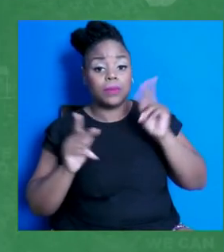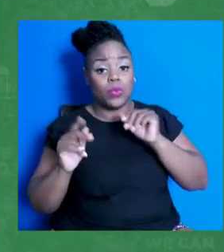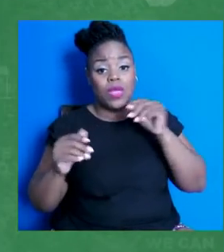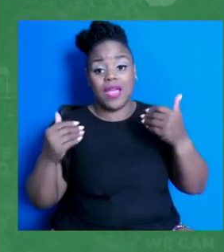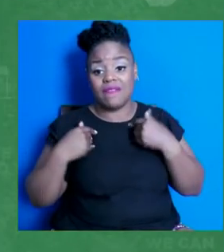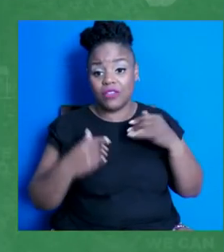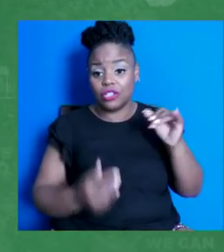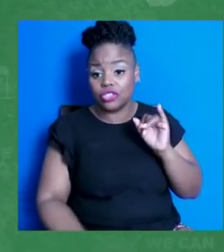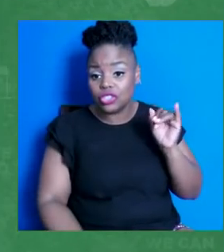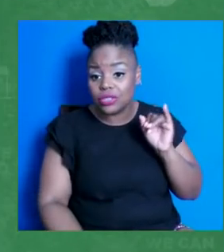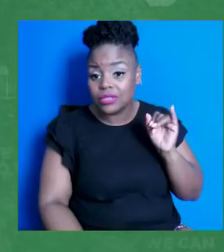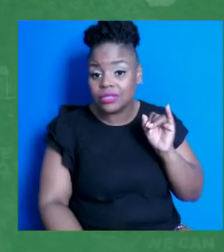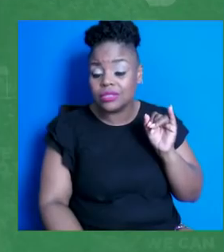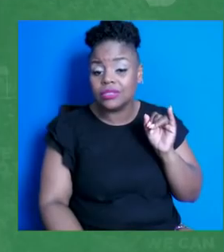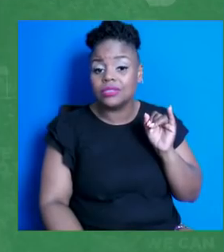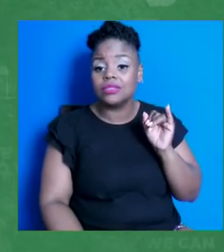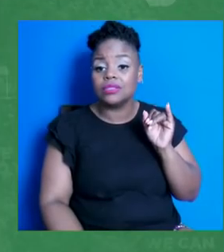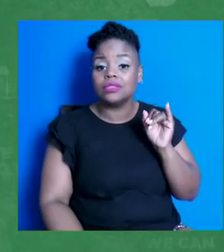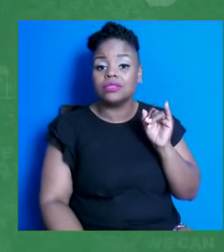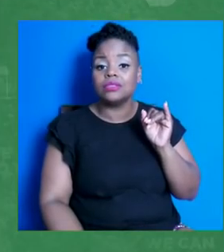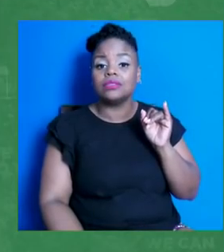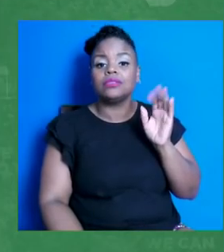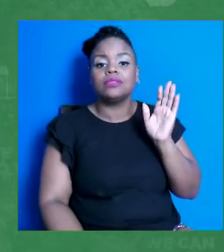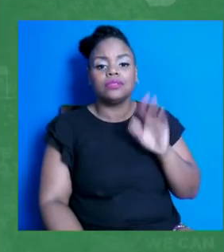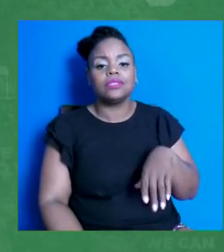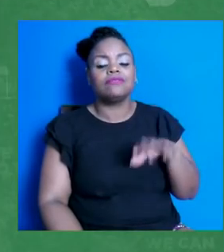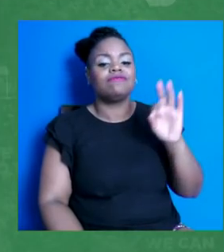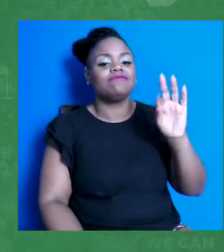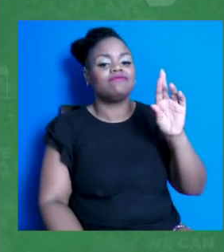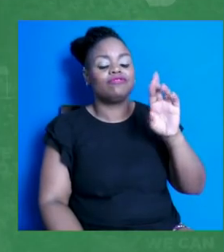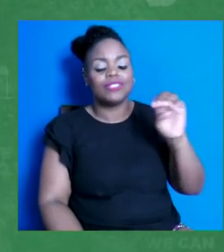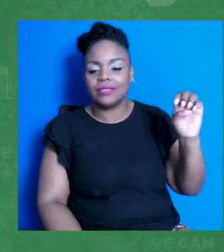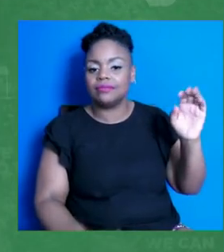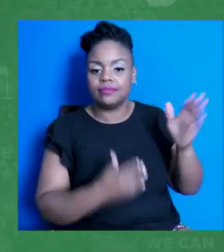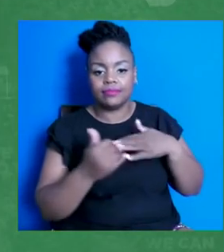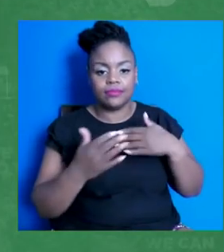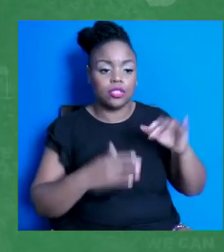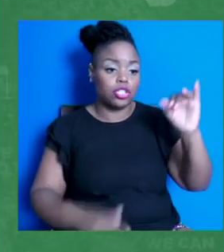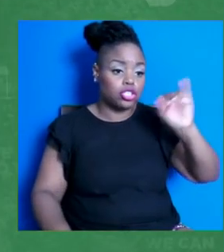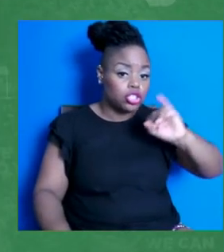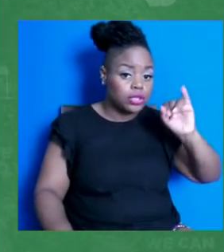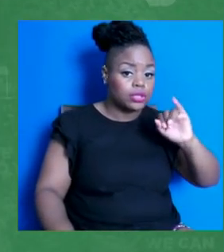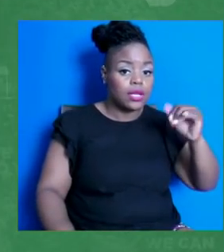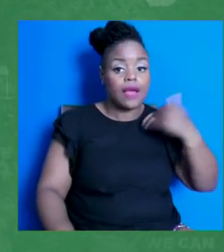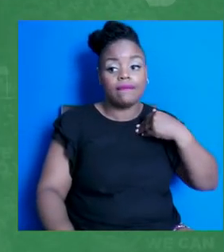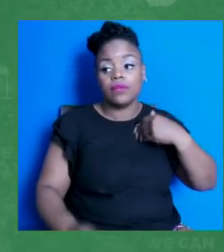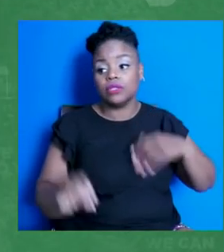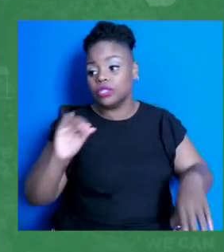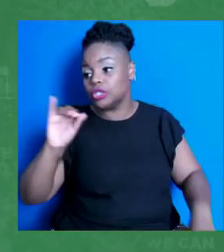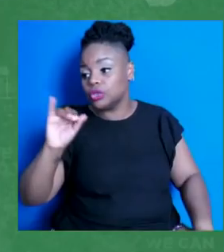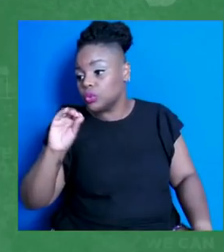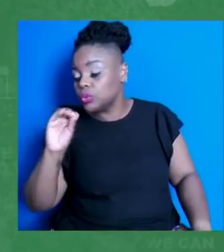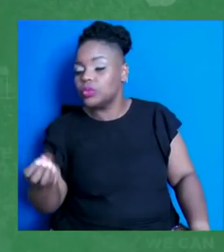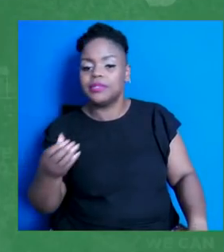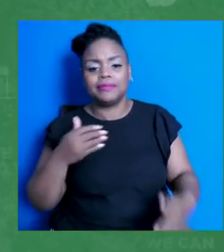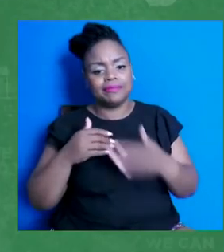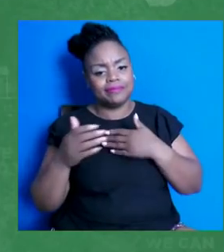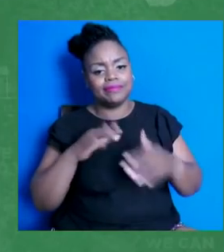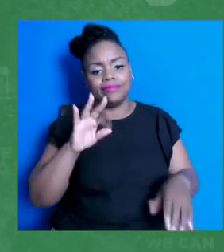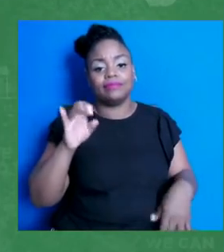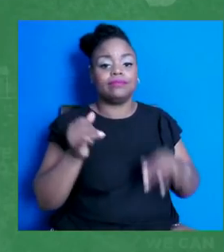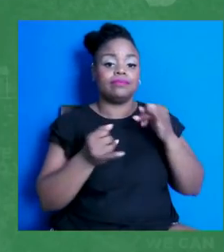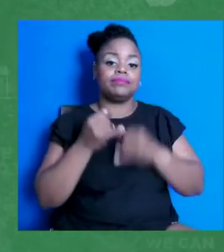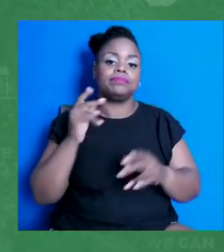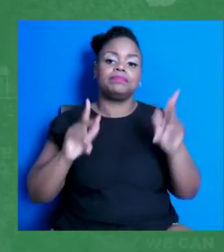highlight that they're free regardless of if you have insurance or not. And lastly, which is a really real one, is that folks may be working long